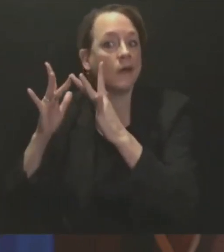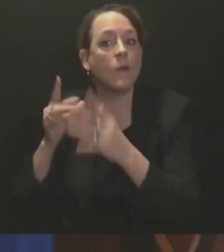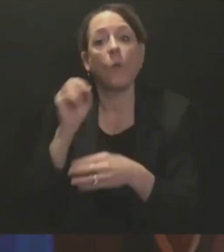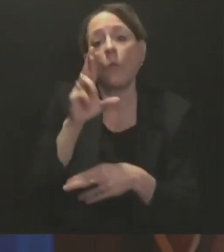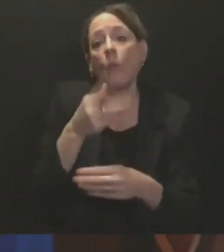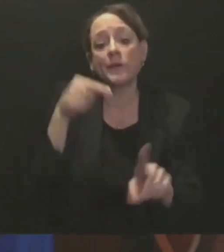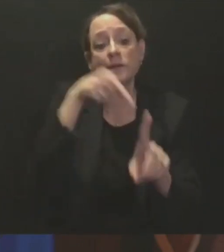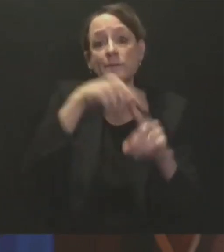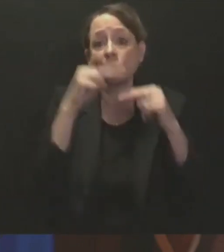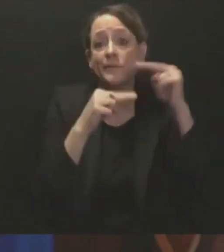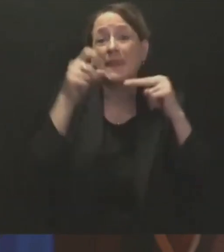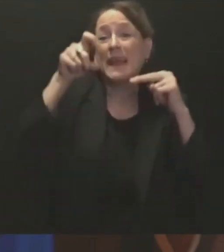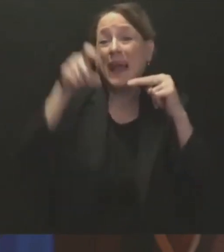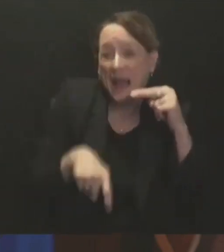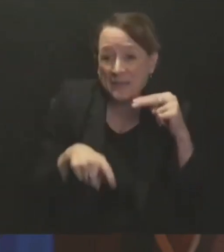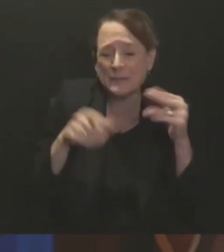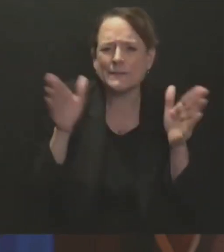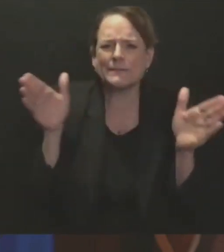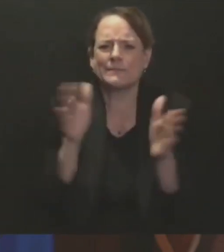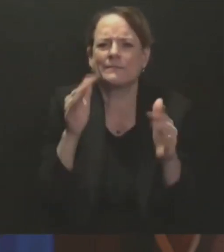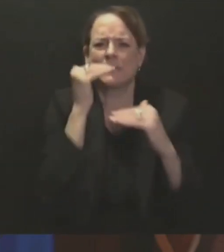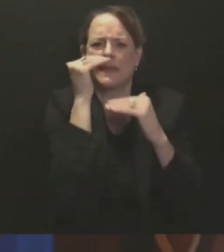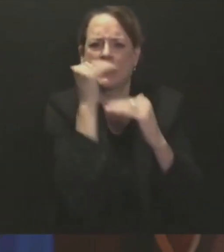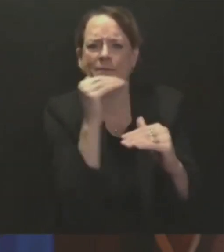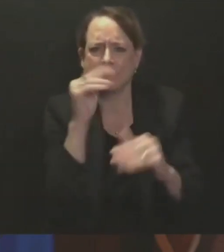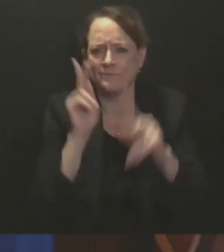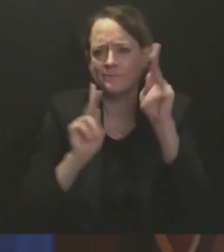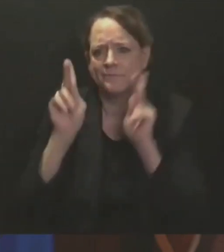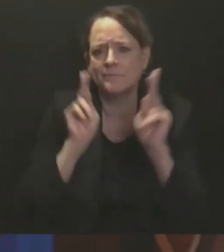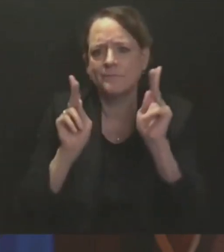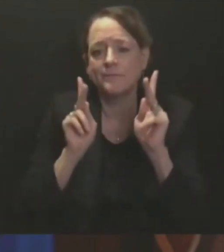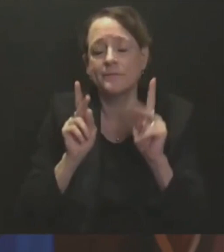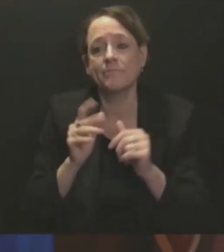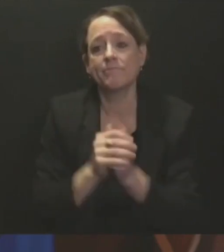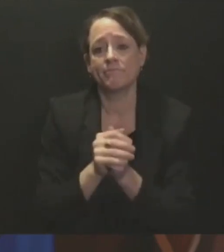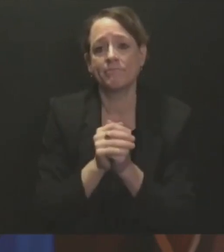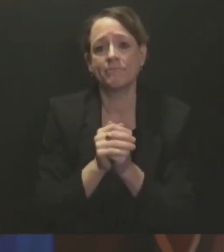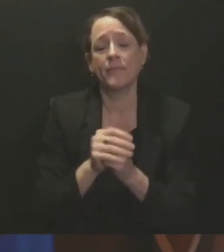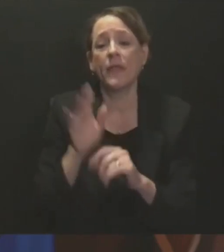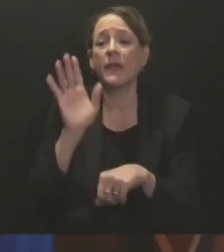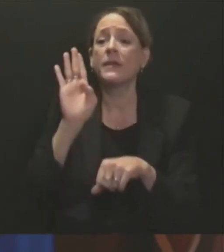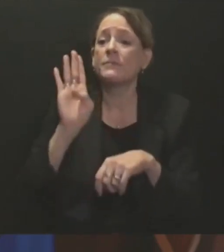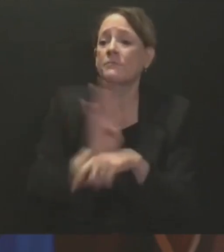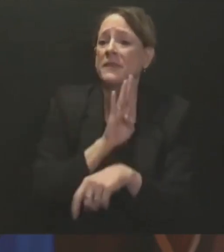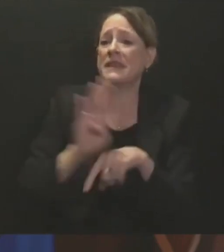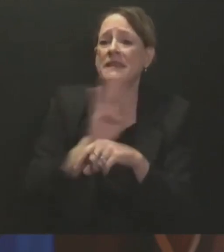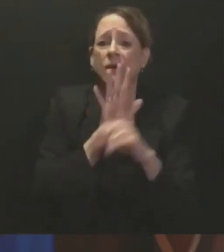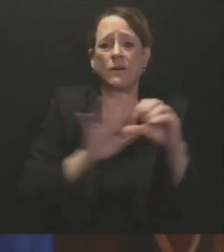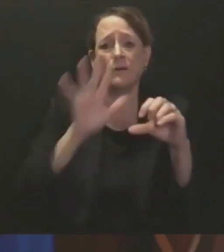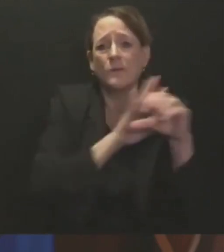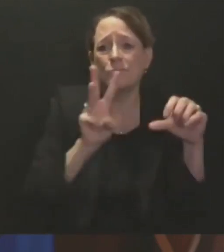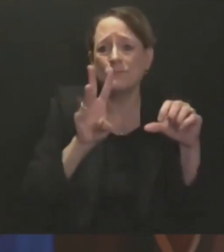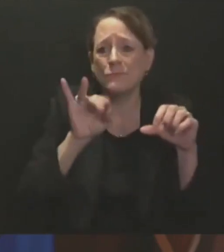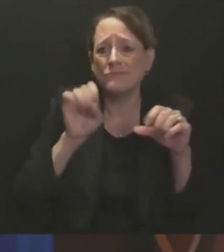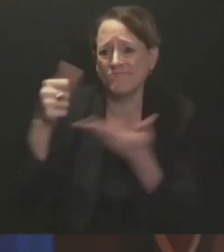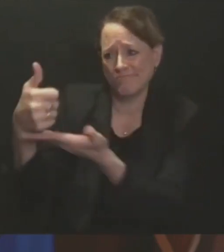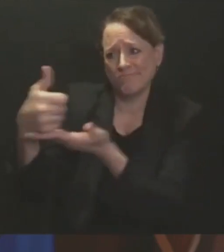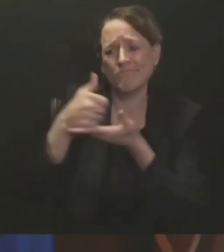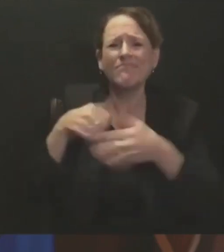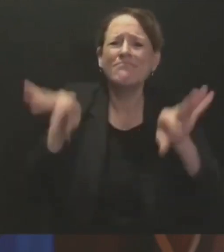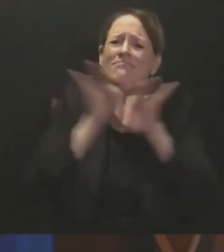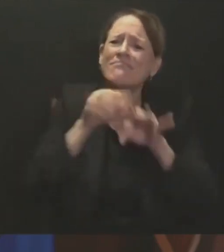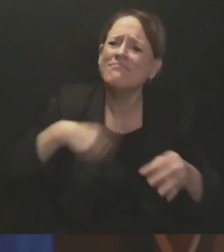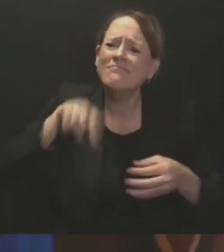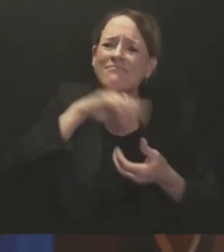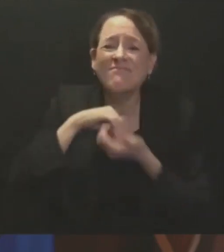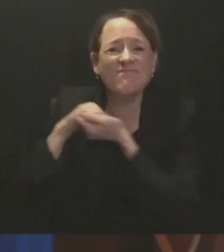across our state have been important partners throughout this fight, and I'm grateful for all their good work. And if shifting to